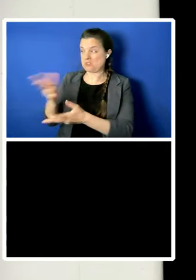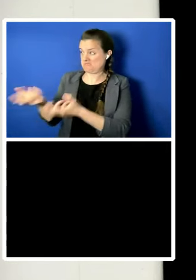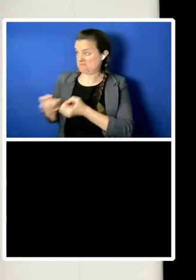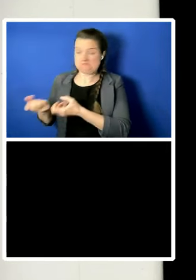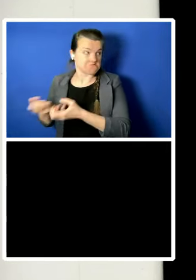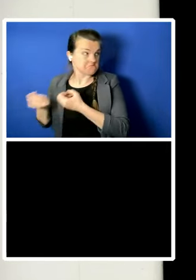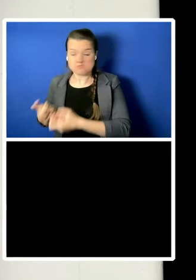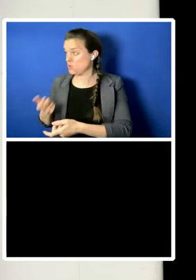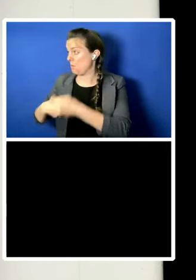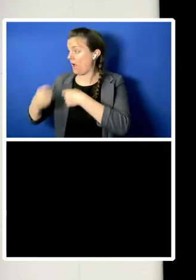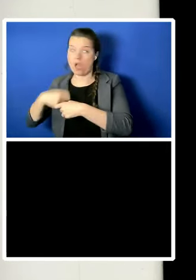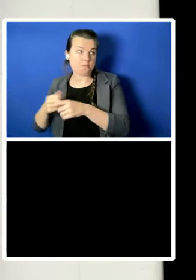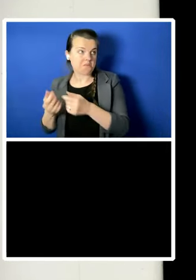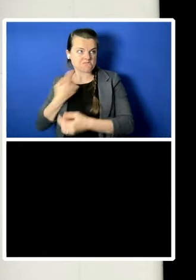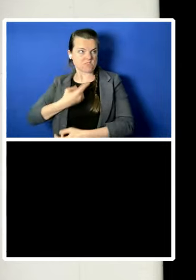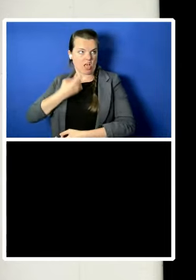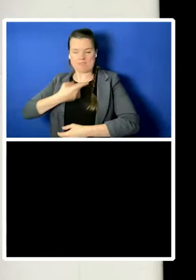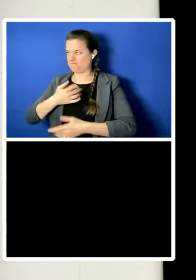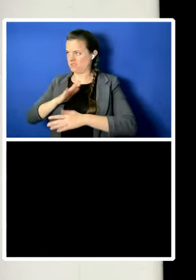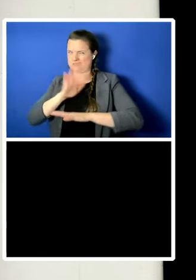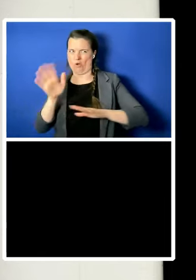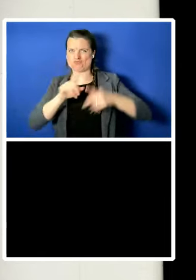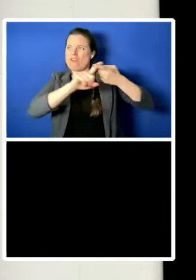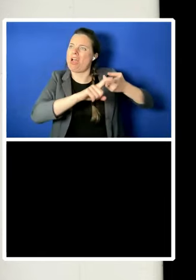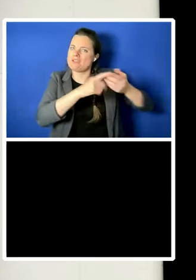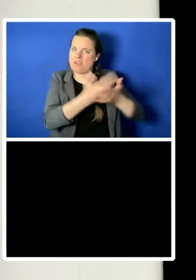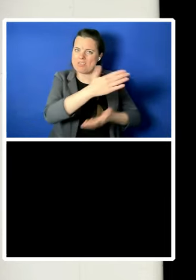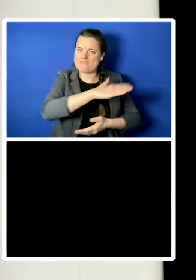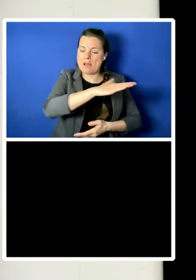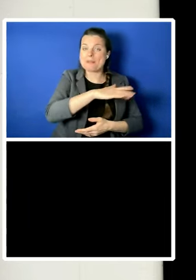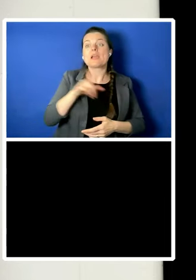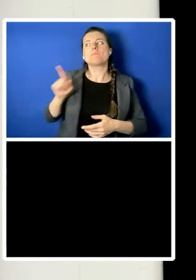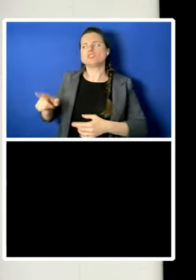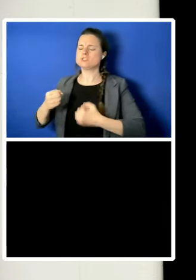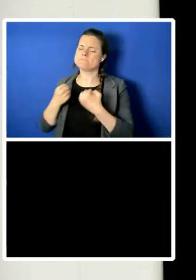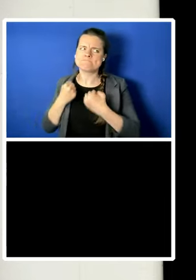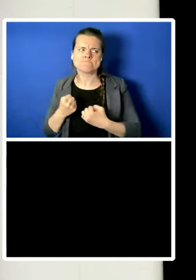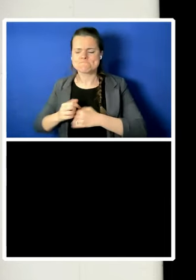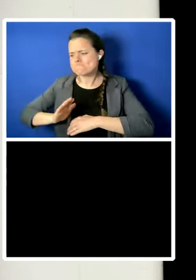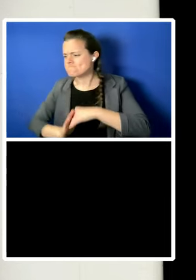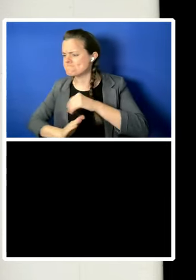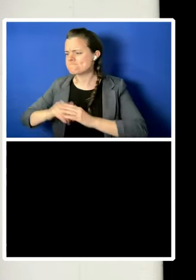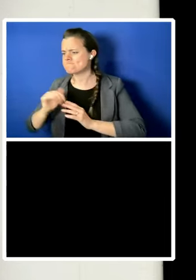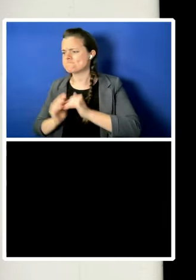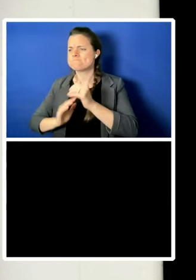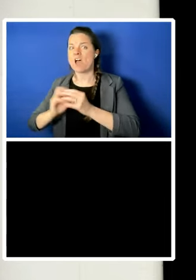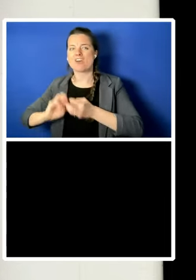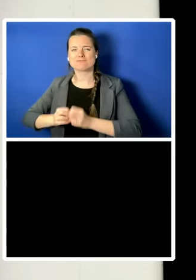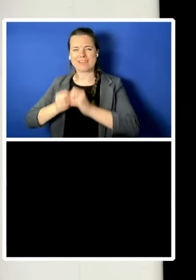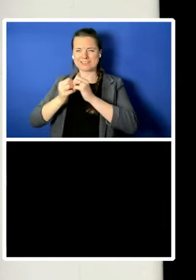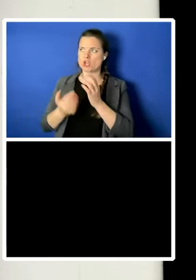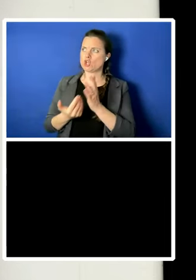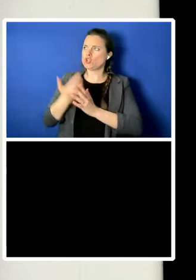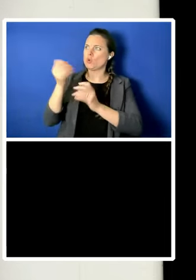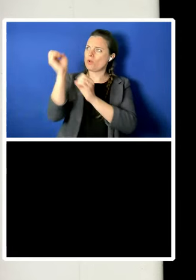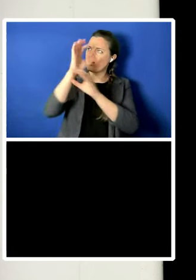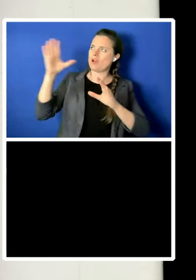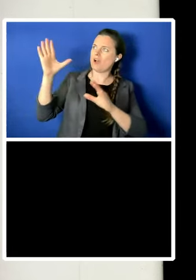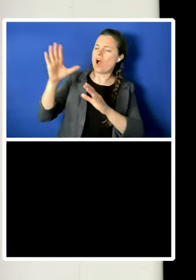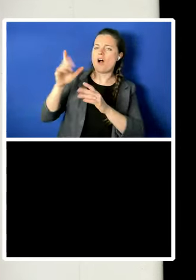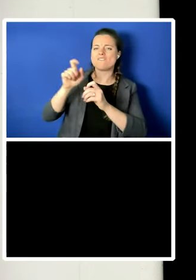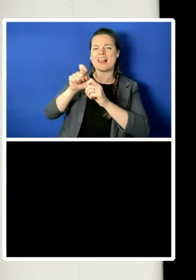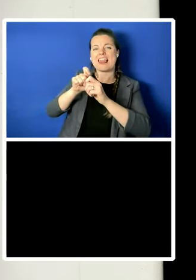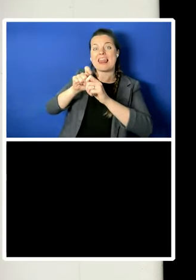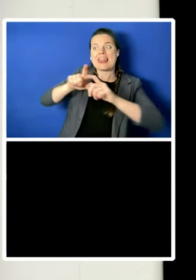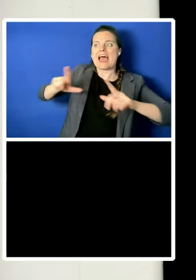A vindication of the rights of men laid the groundwork for the idea of rights as it was emerging, this new language. And as the